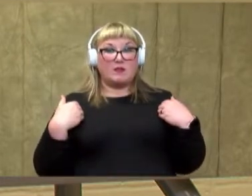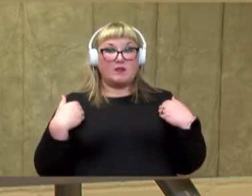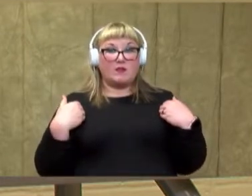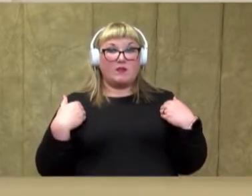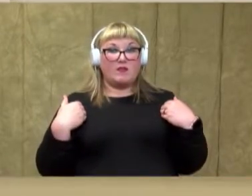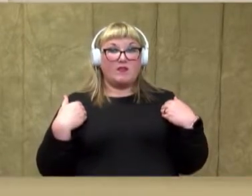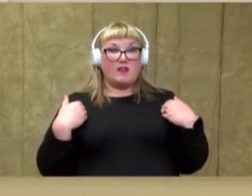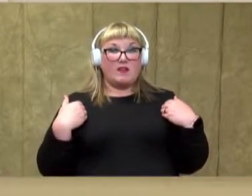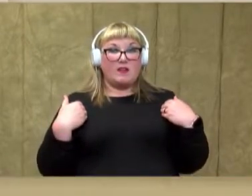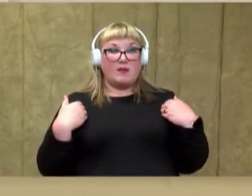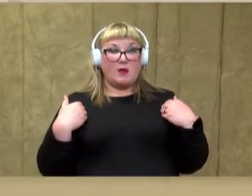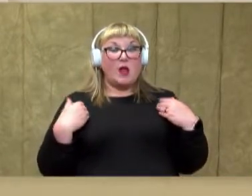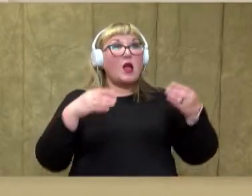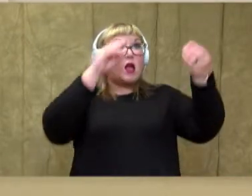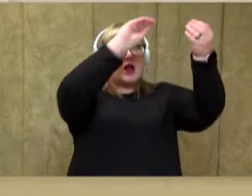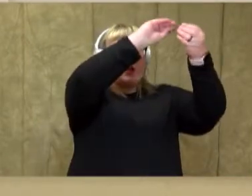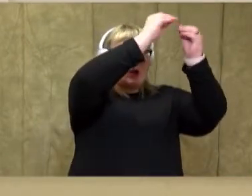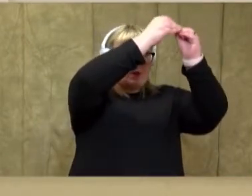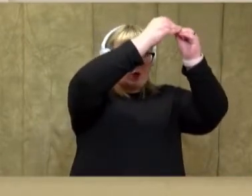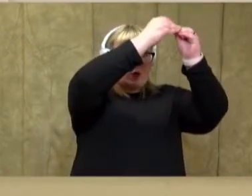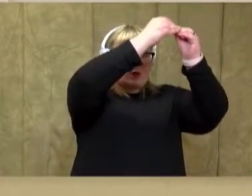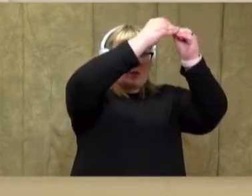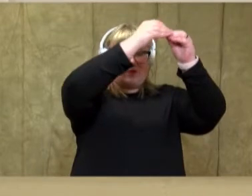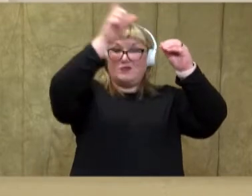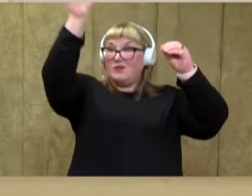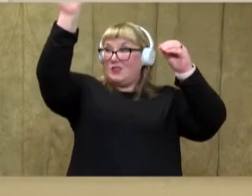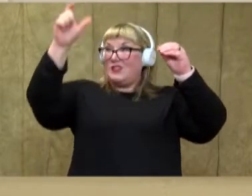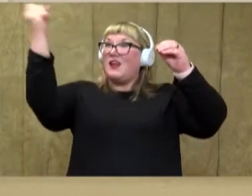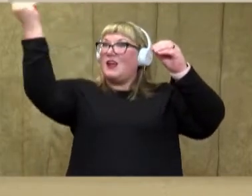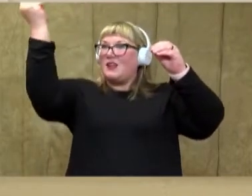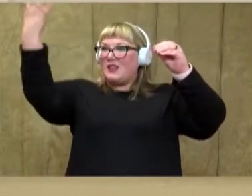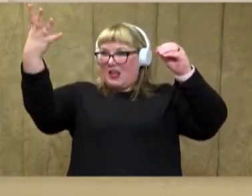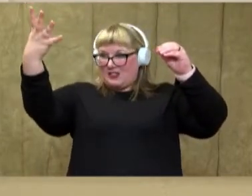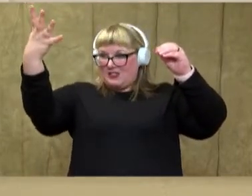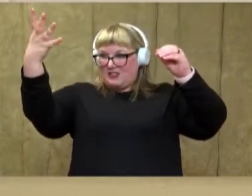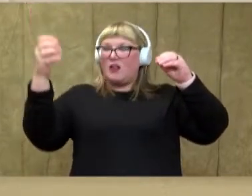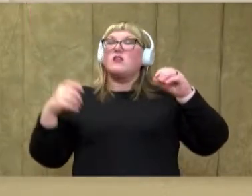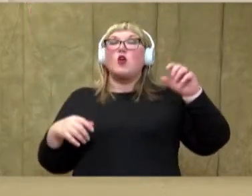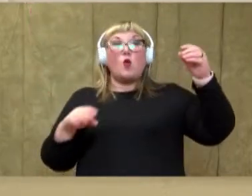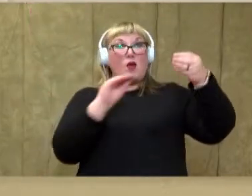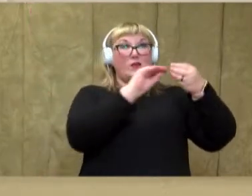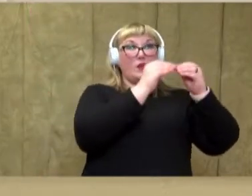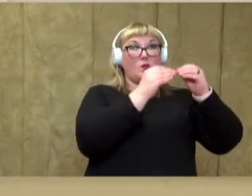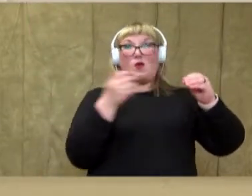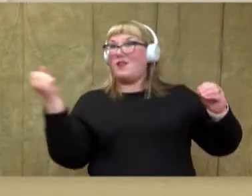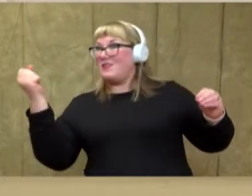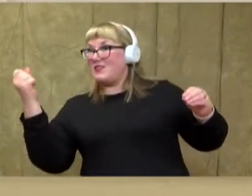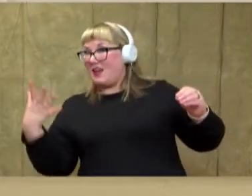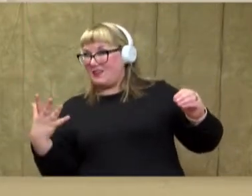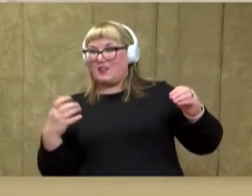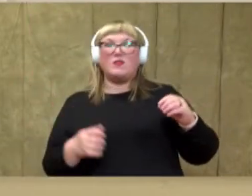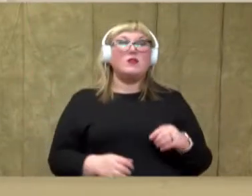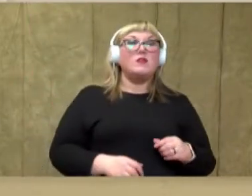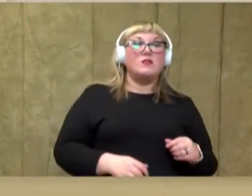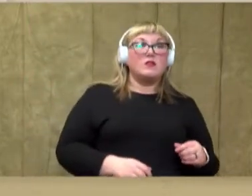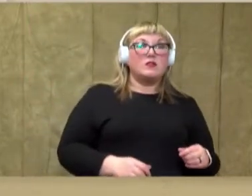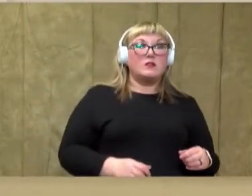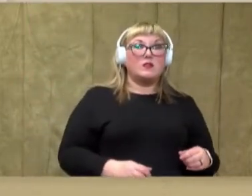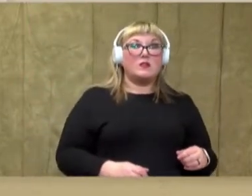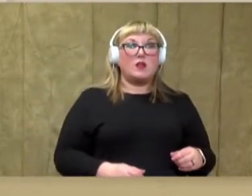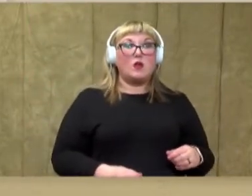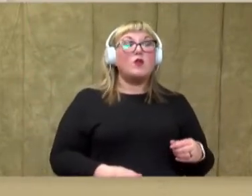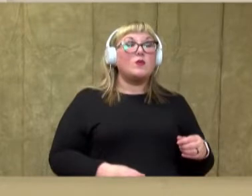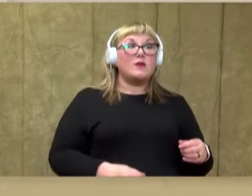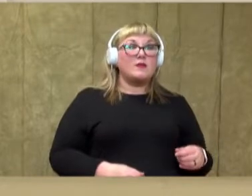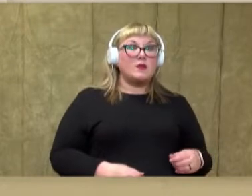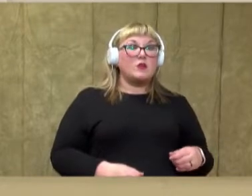of paper a number and then a dice. So we are going to count on these dots